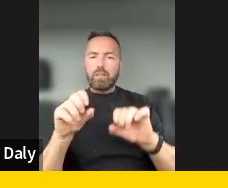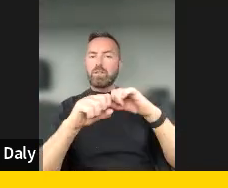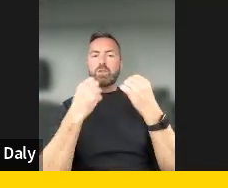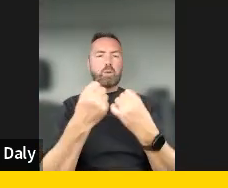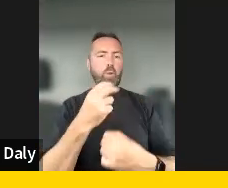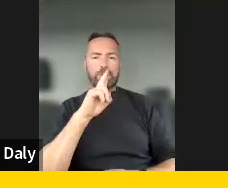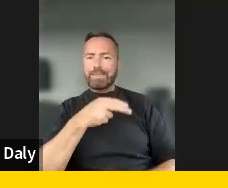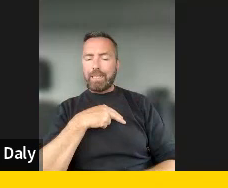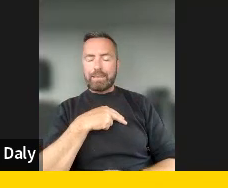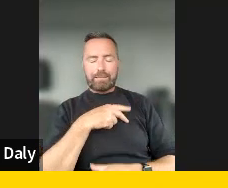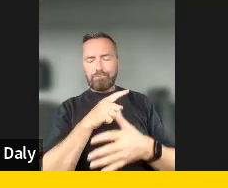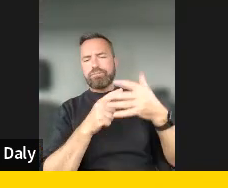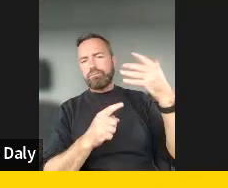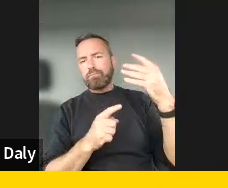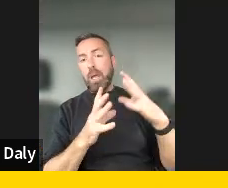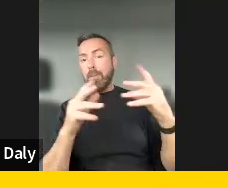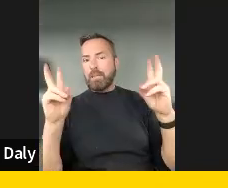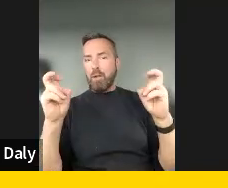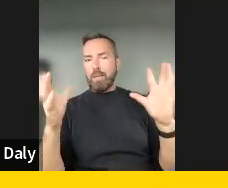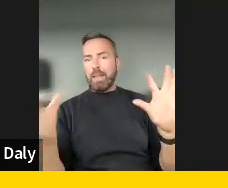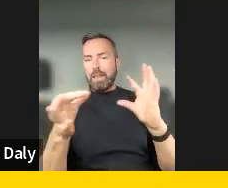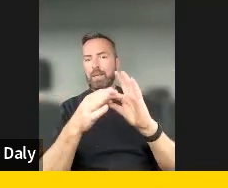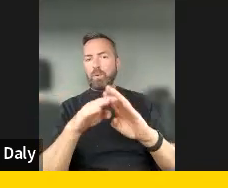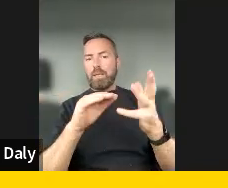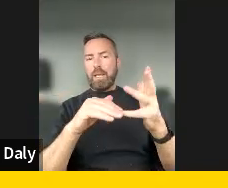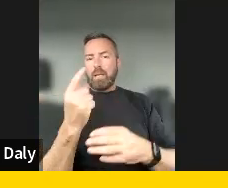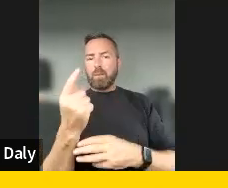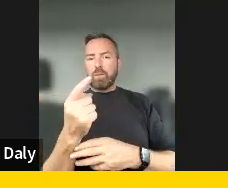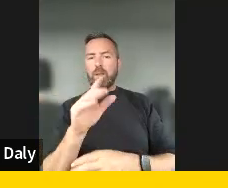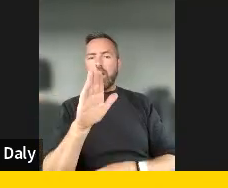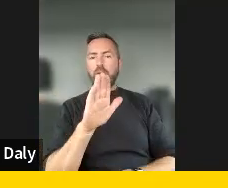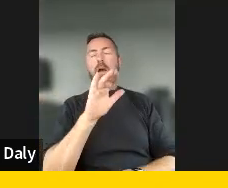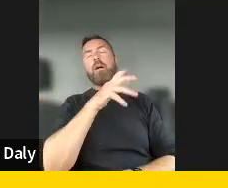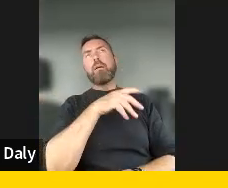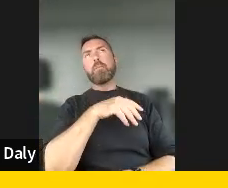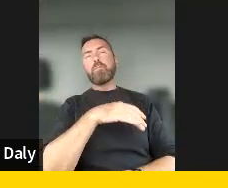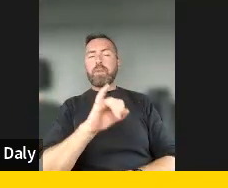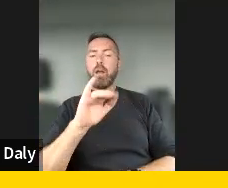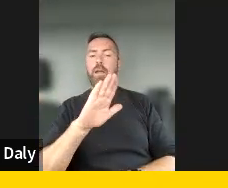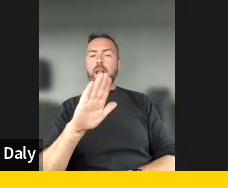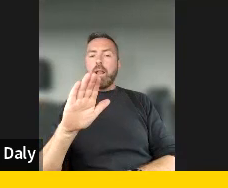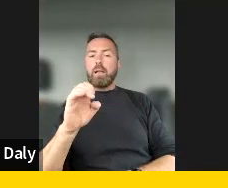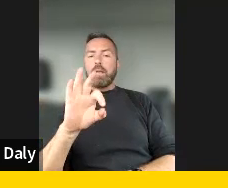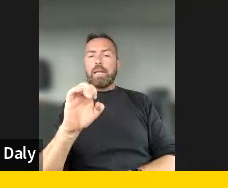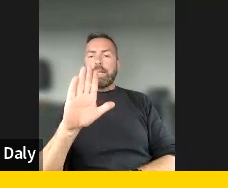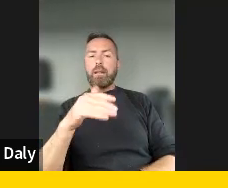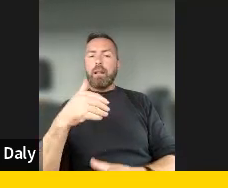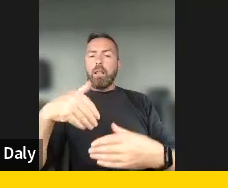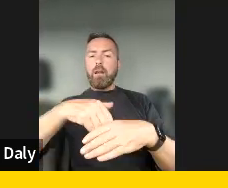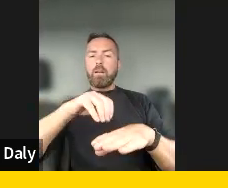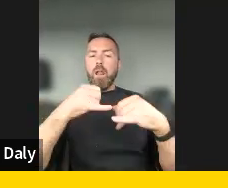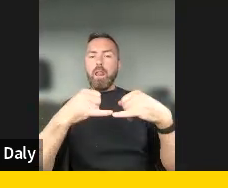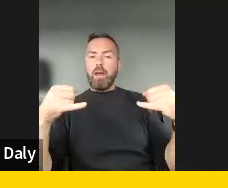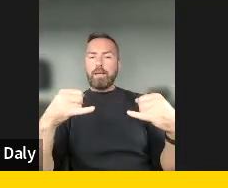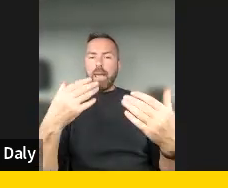And which goes together with the last one, which is illegal content online as well. So what are the safeguards to effectively